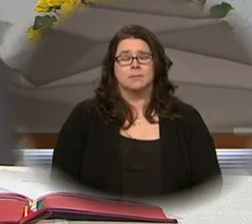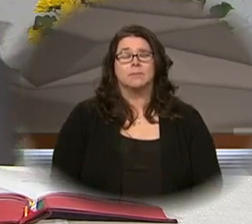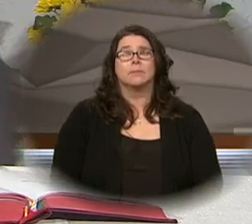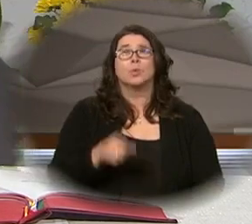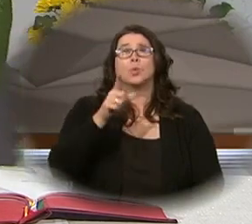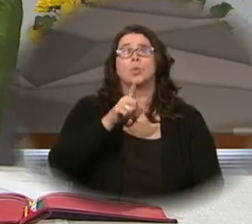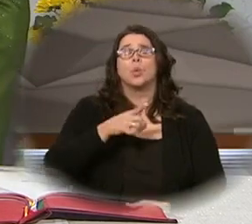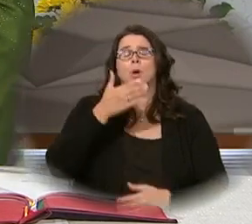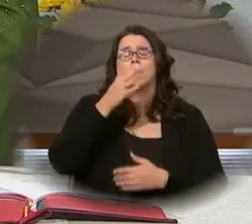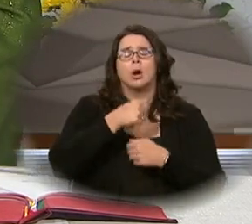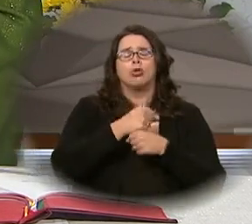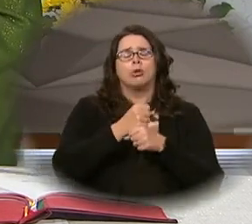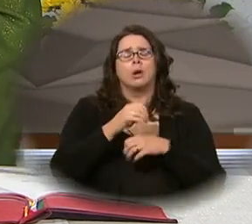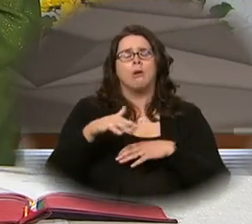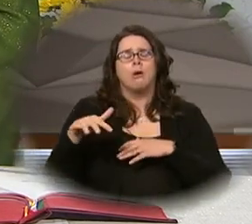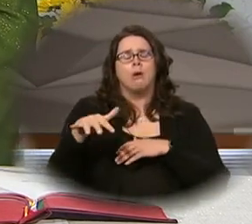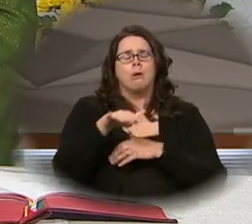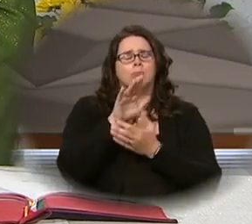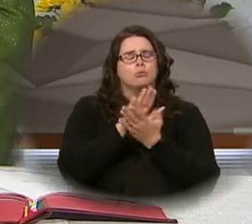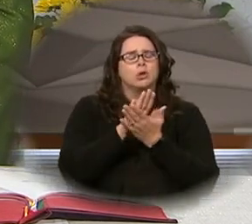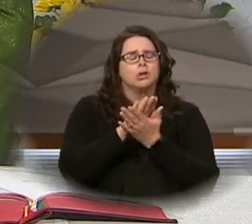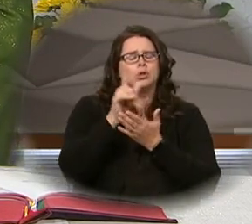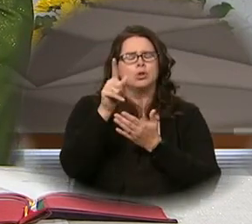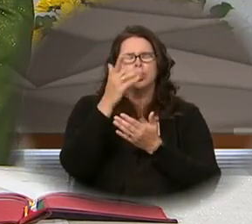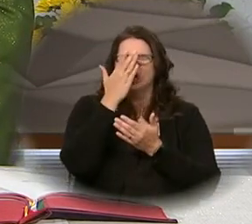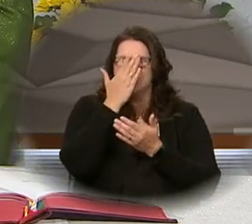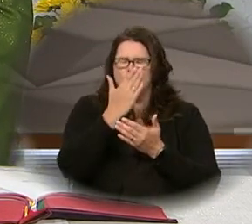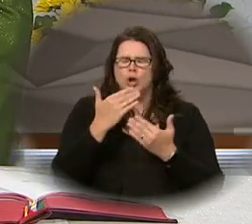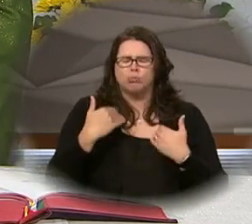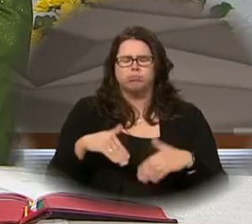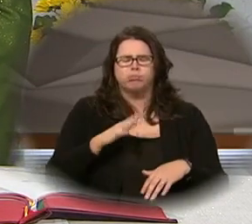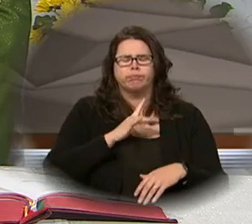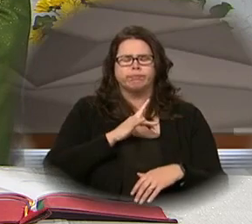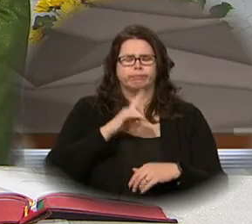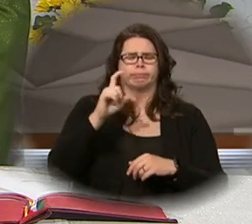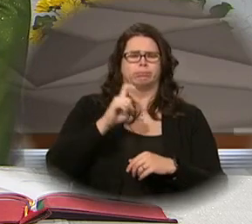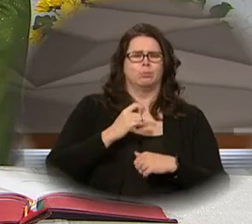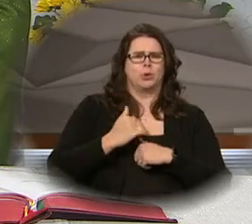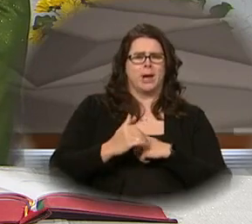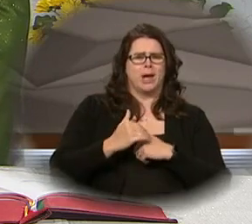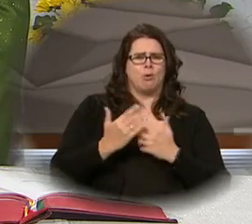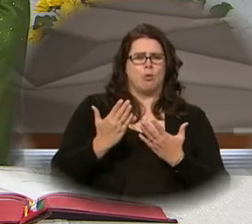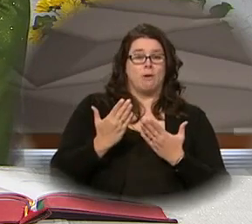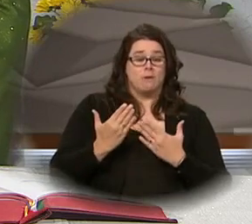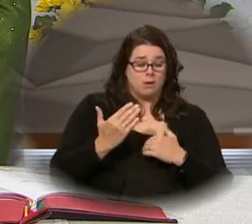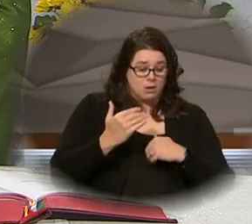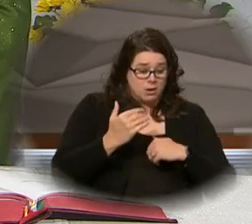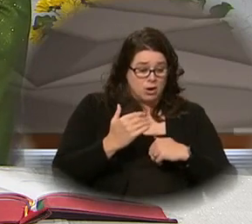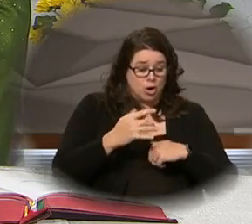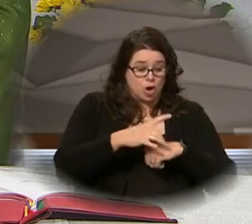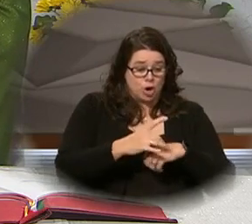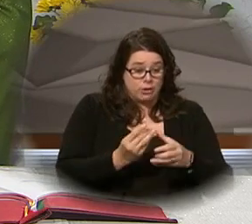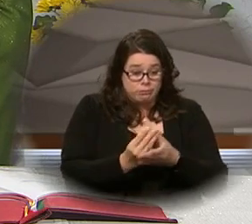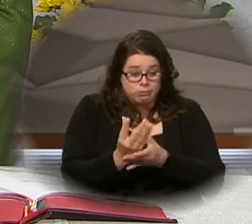Blessed are you, Lord, God of all creation, for through your goodness we have received the bread we offer you, fruit of the earth and work of human hands. It will